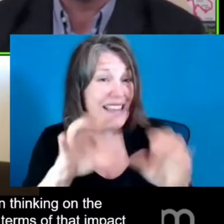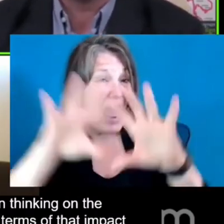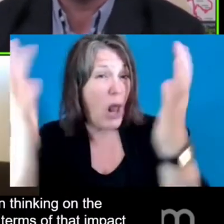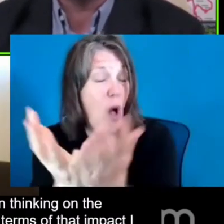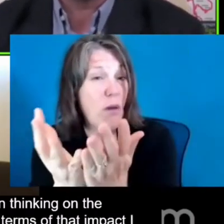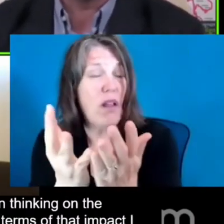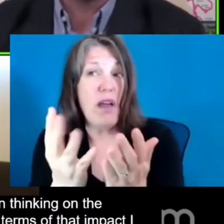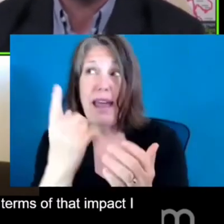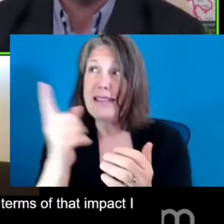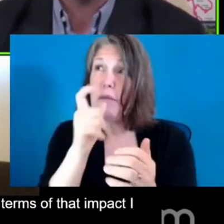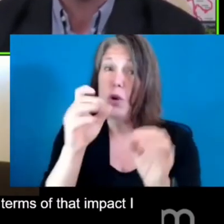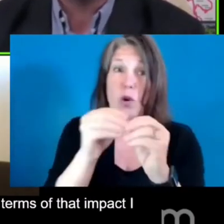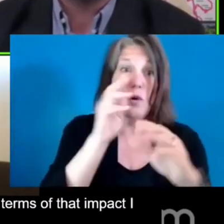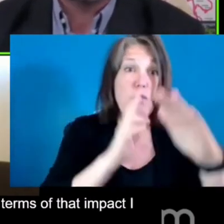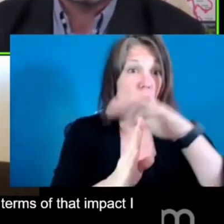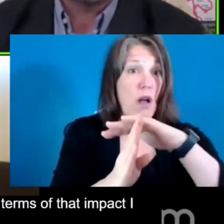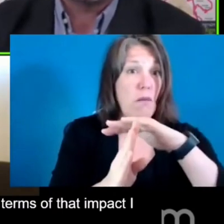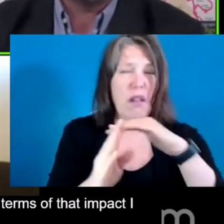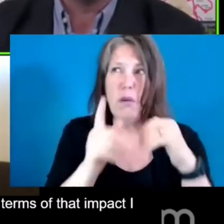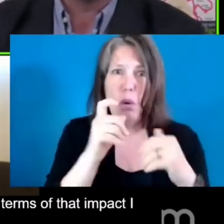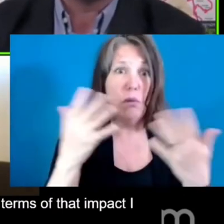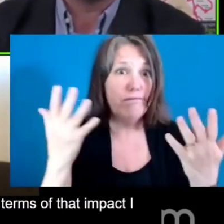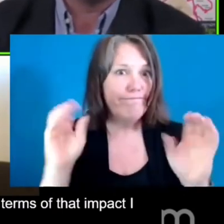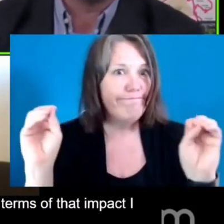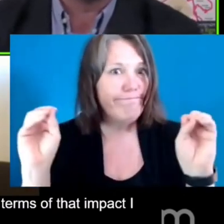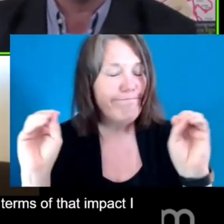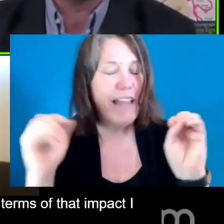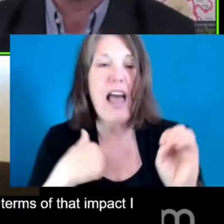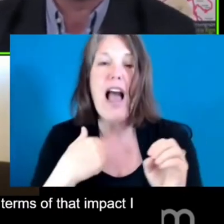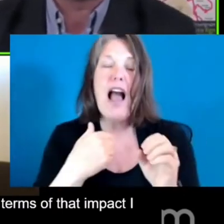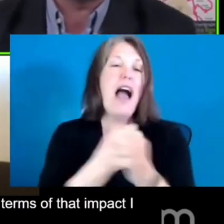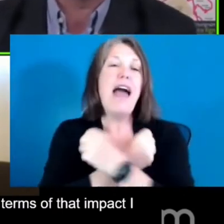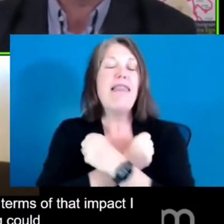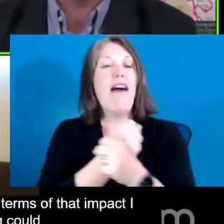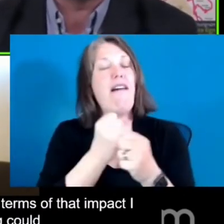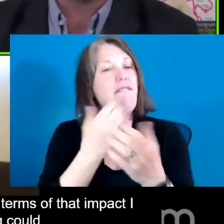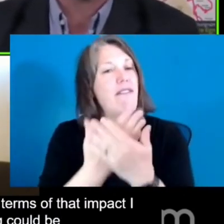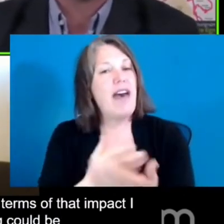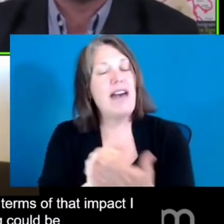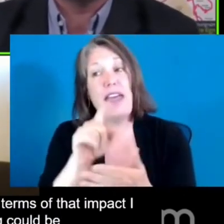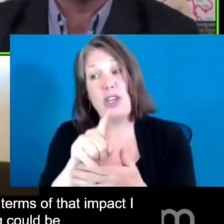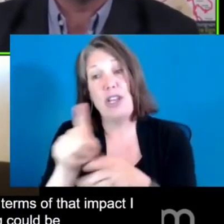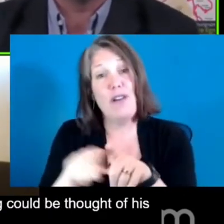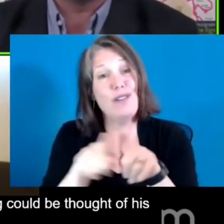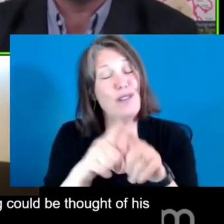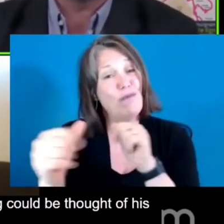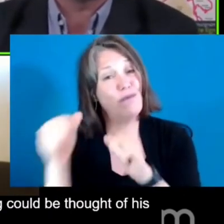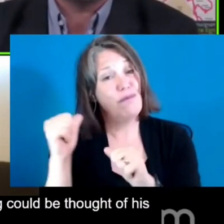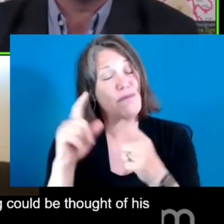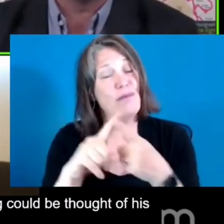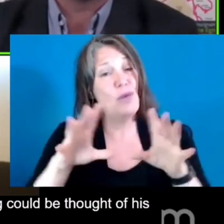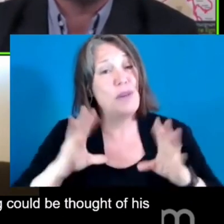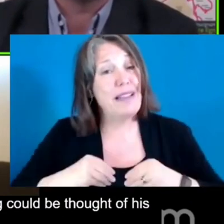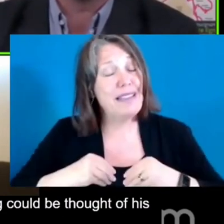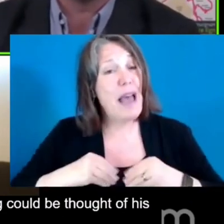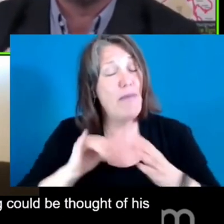love the fact that she also refuses to accept the notion that teaching could be thought of as charity. And she fights